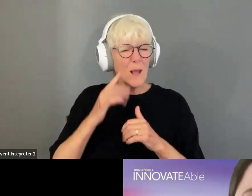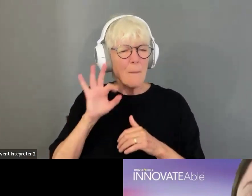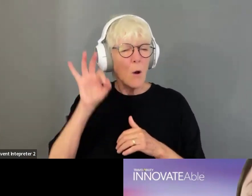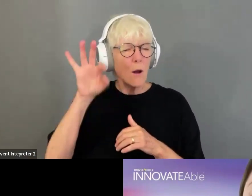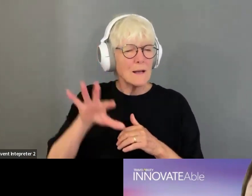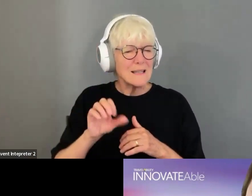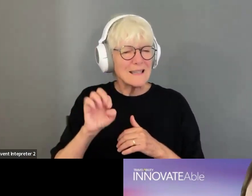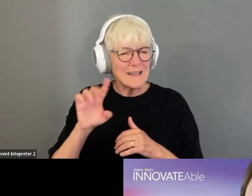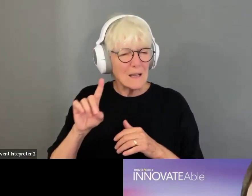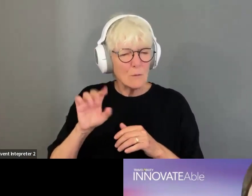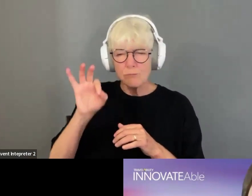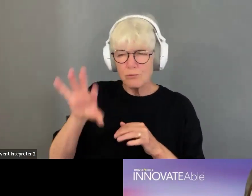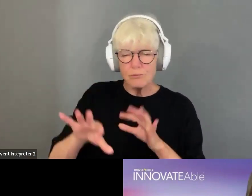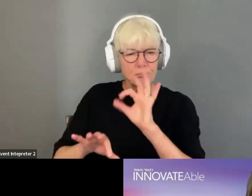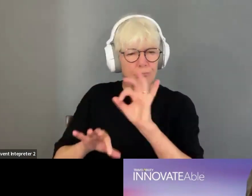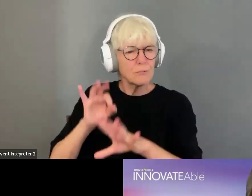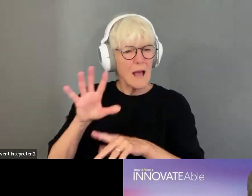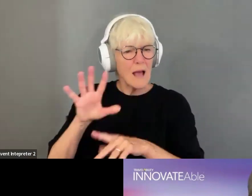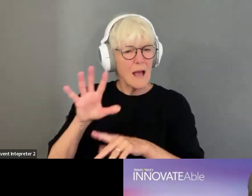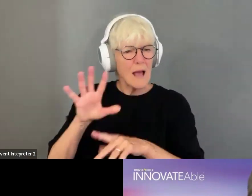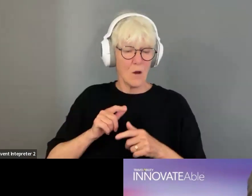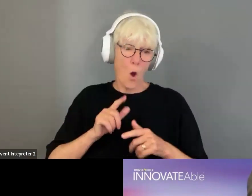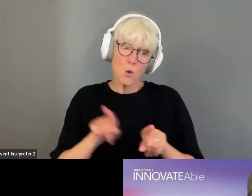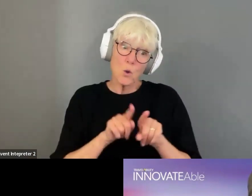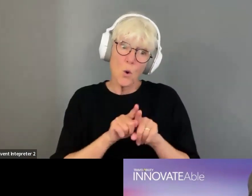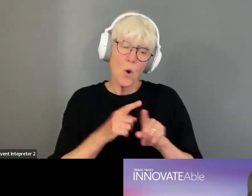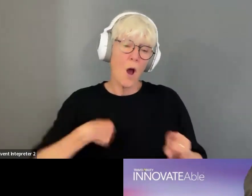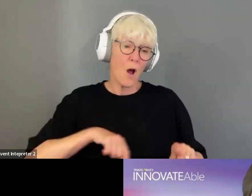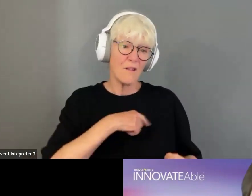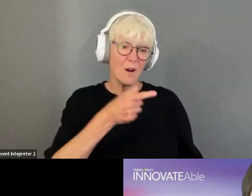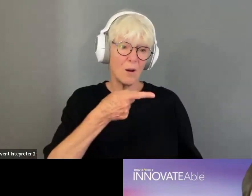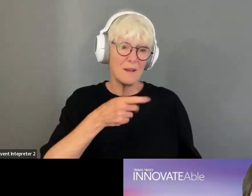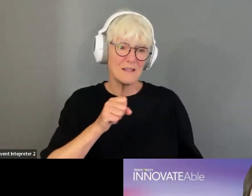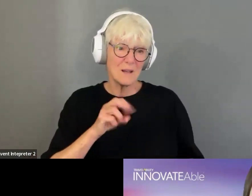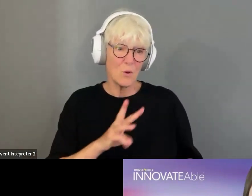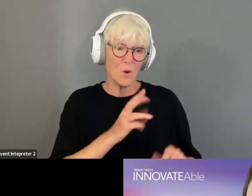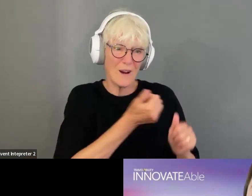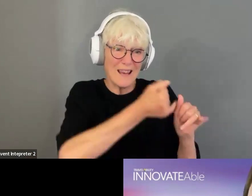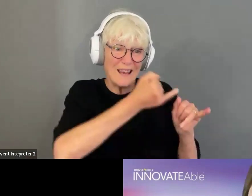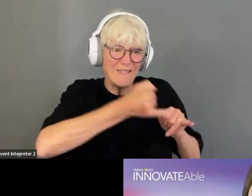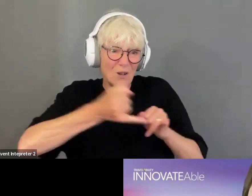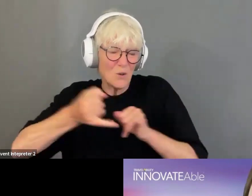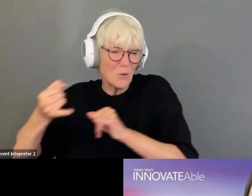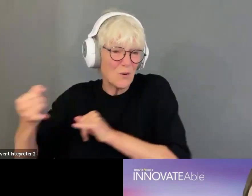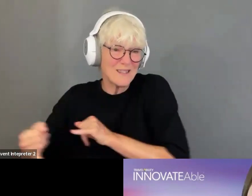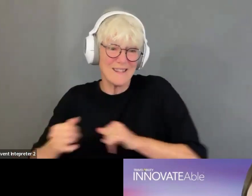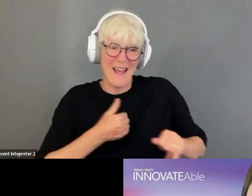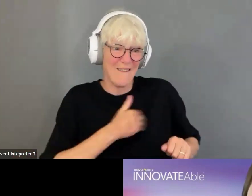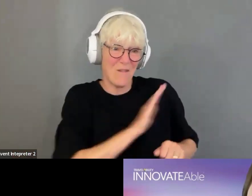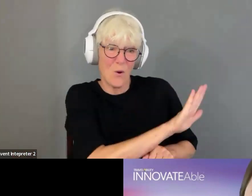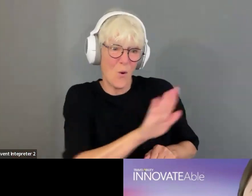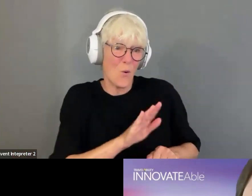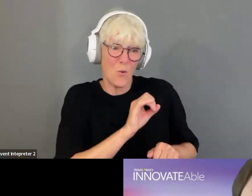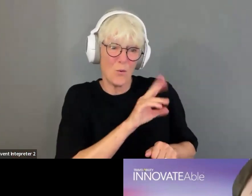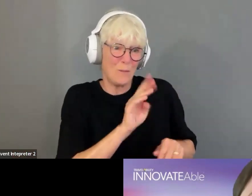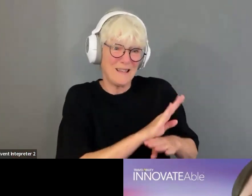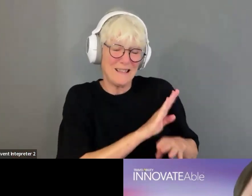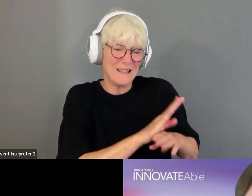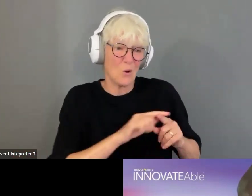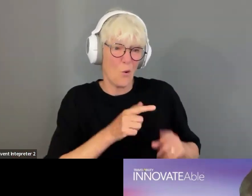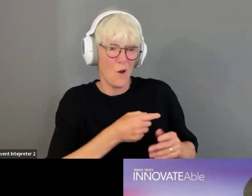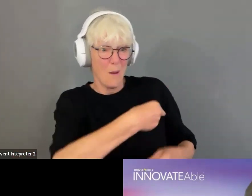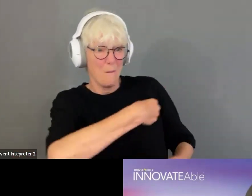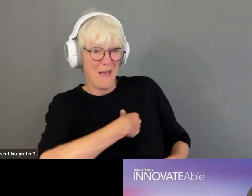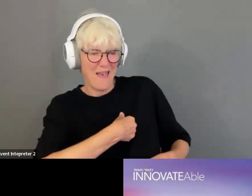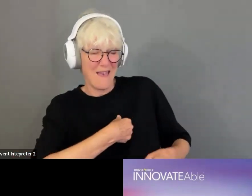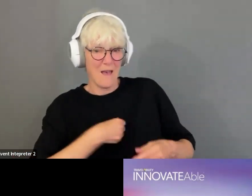shifts for the caregivers, because all of our caregivers are independent contractors and have to have their own liability insurance. So I don't want to bring them on and get them to pay before we